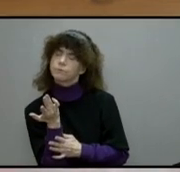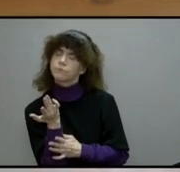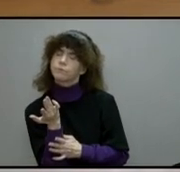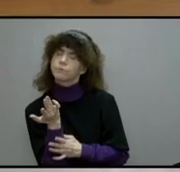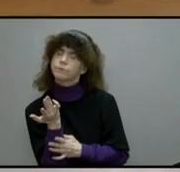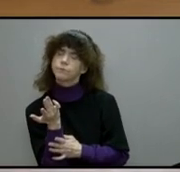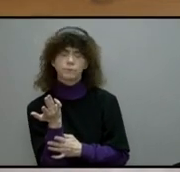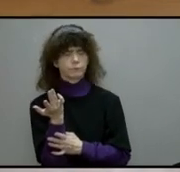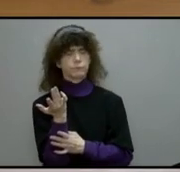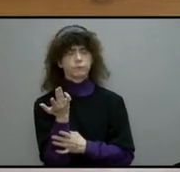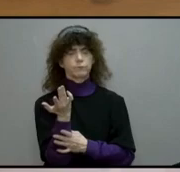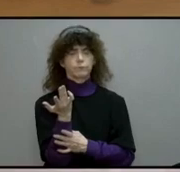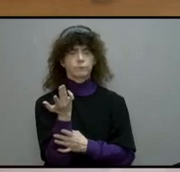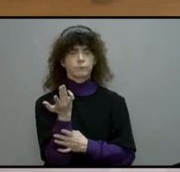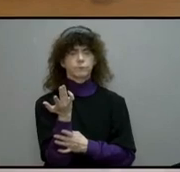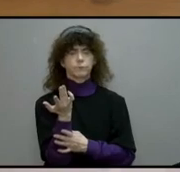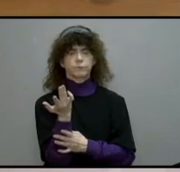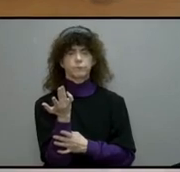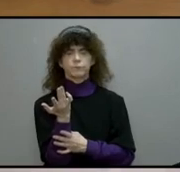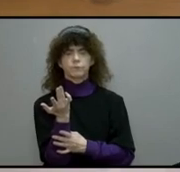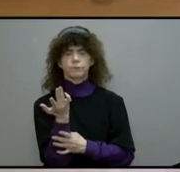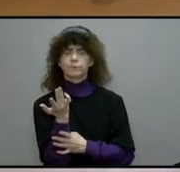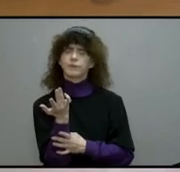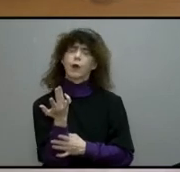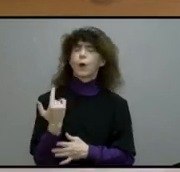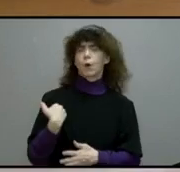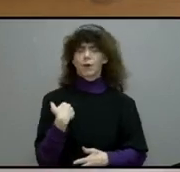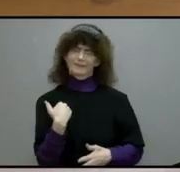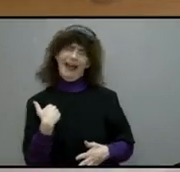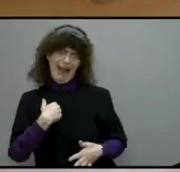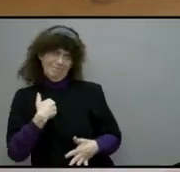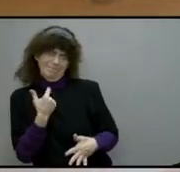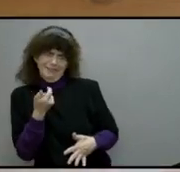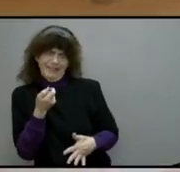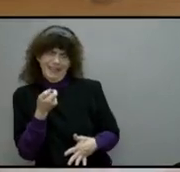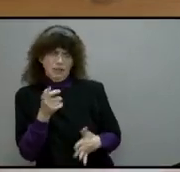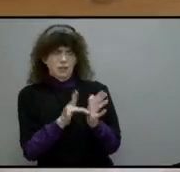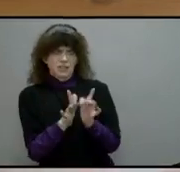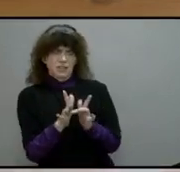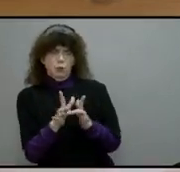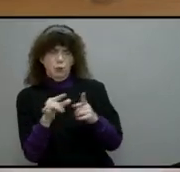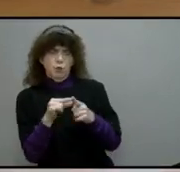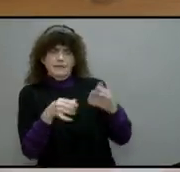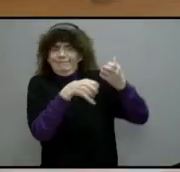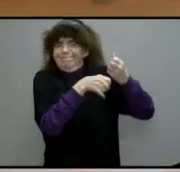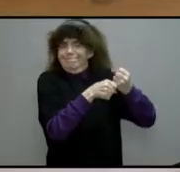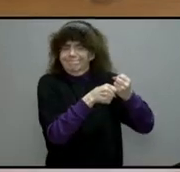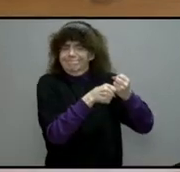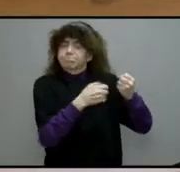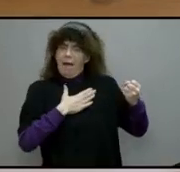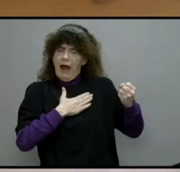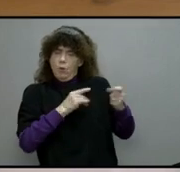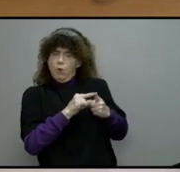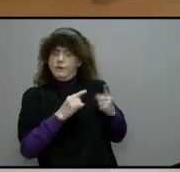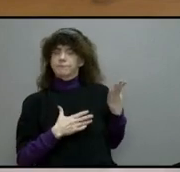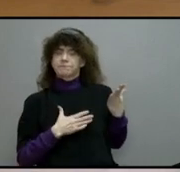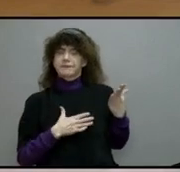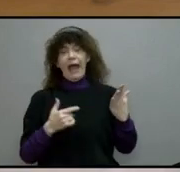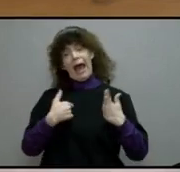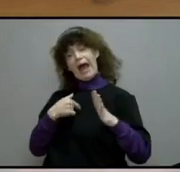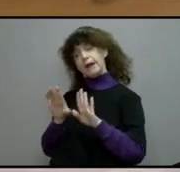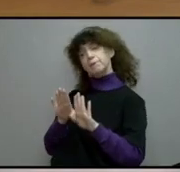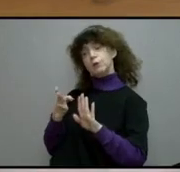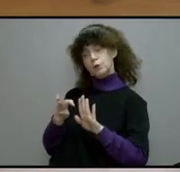we are now kind of paraphrasing the words of the text. I am the door through which you can